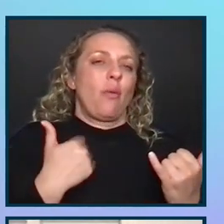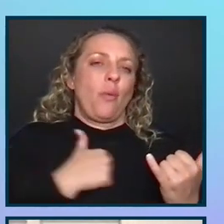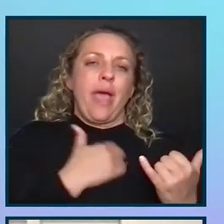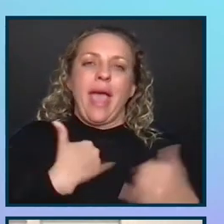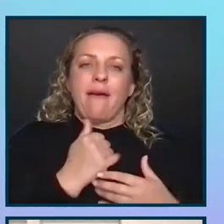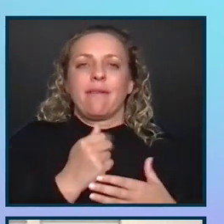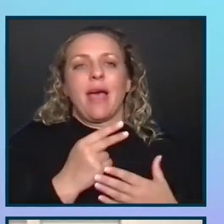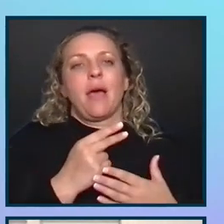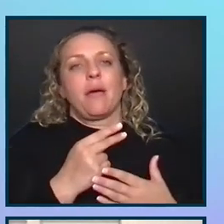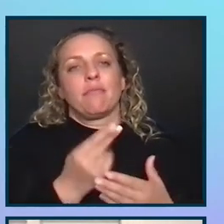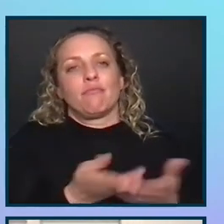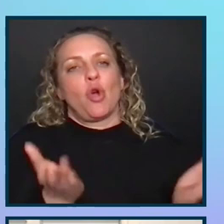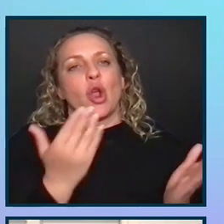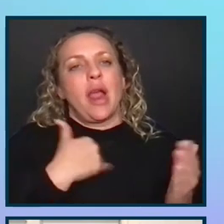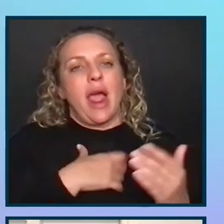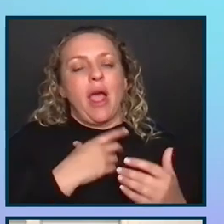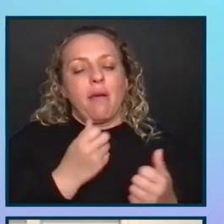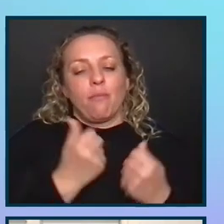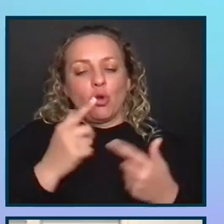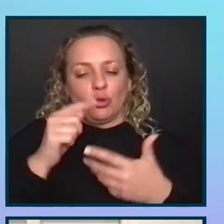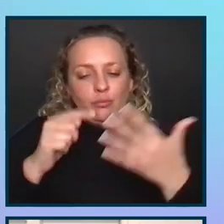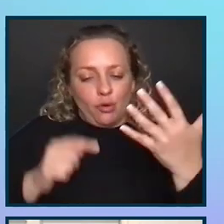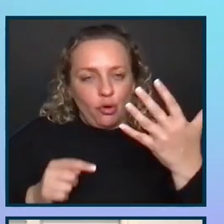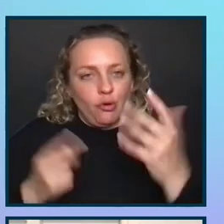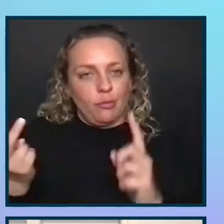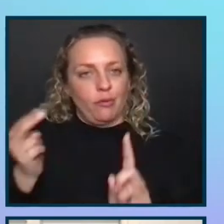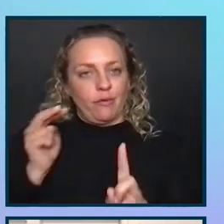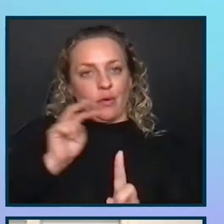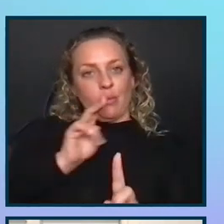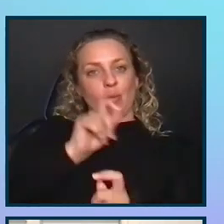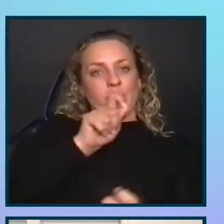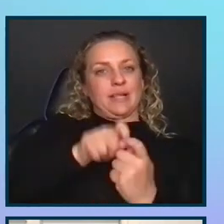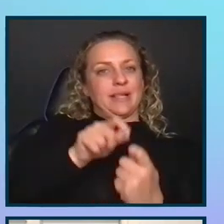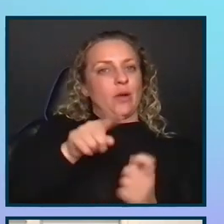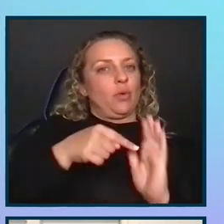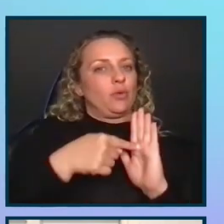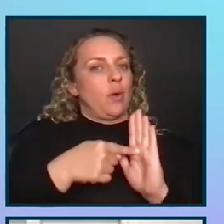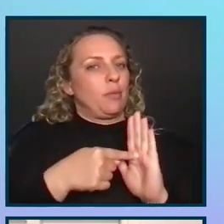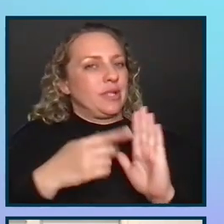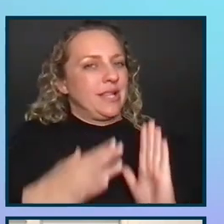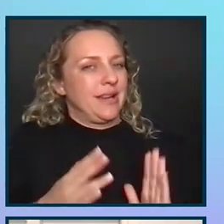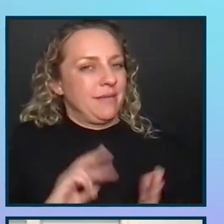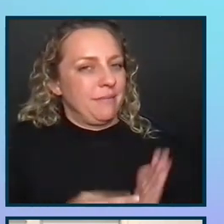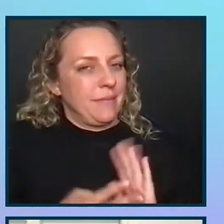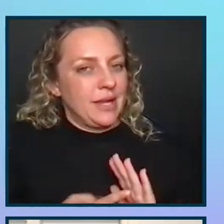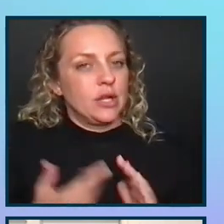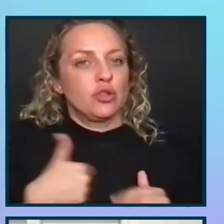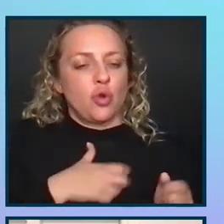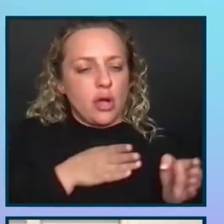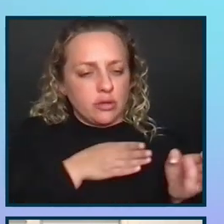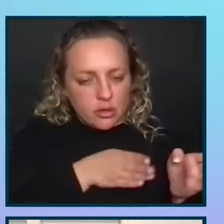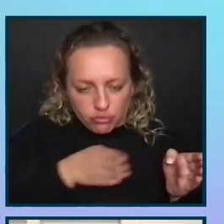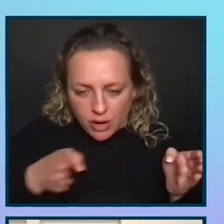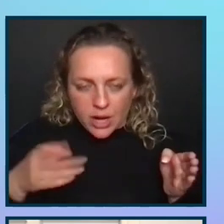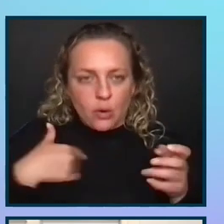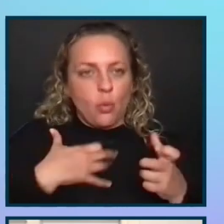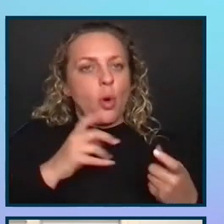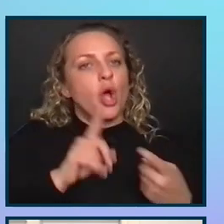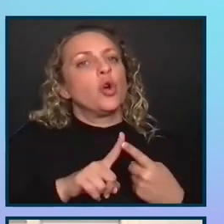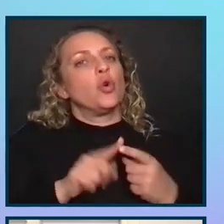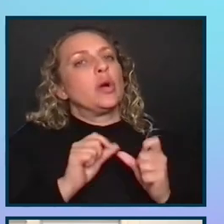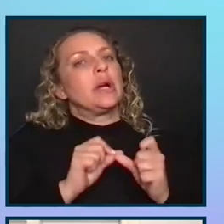frameworks, which, again, brought up the question, what exactly is representative? So as our strategy, we wanted to